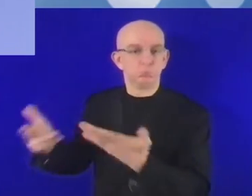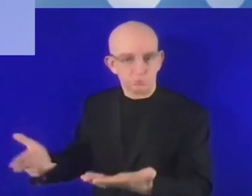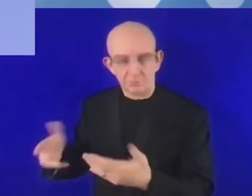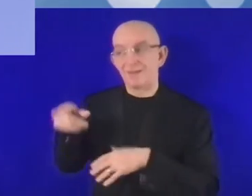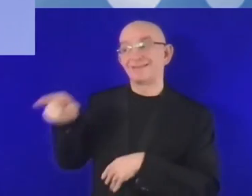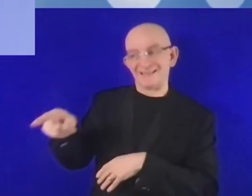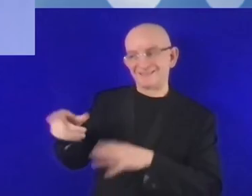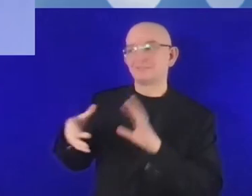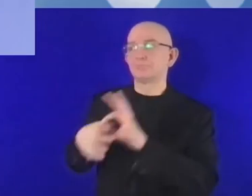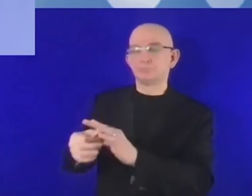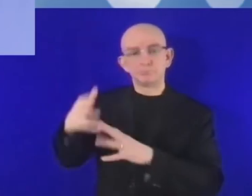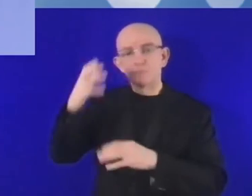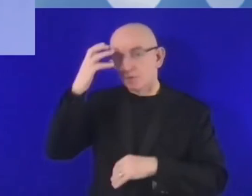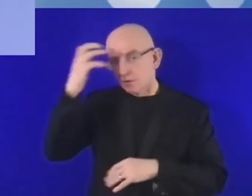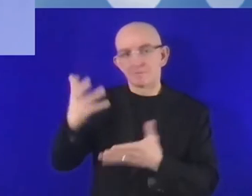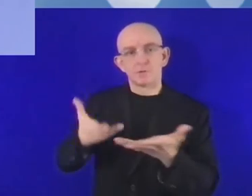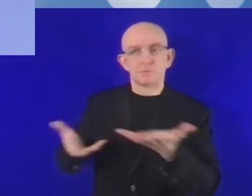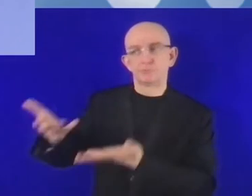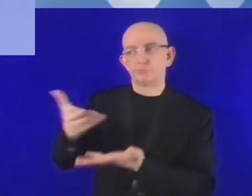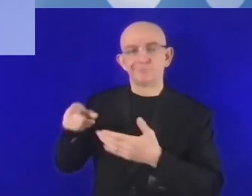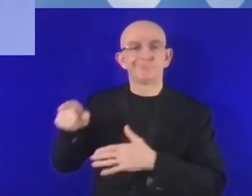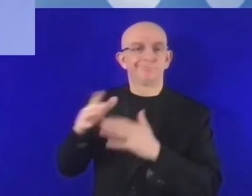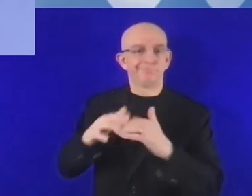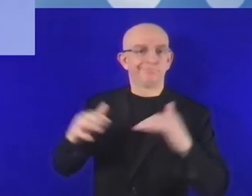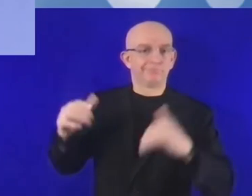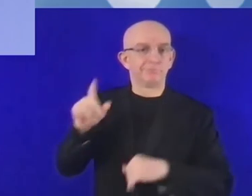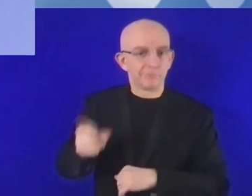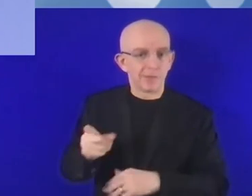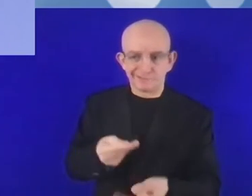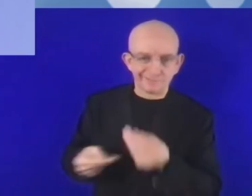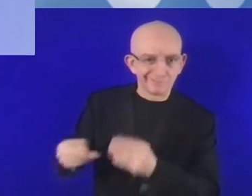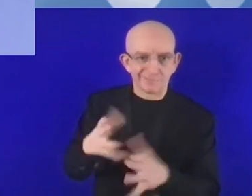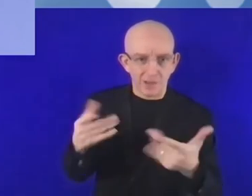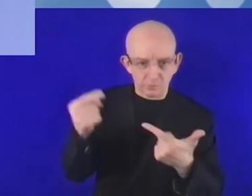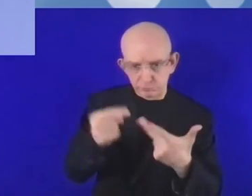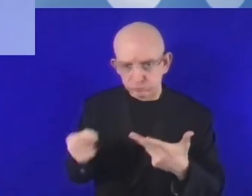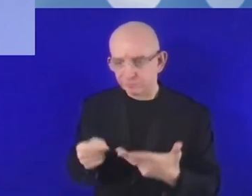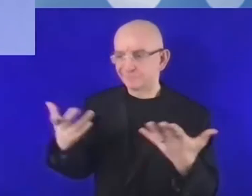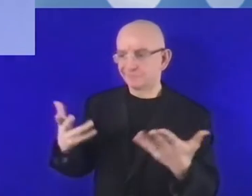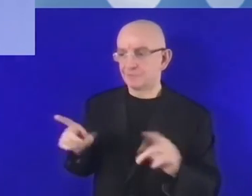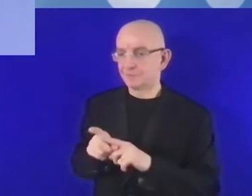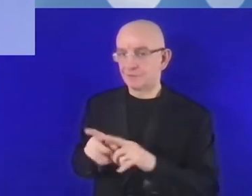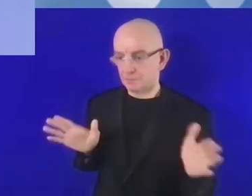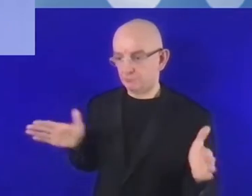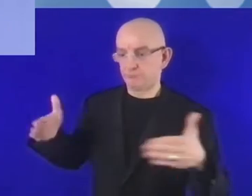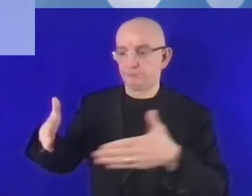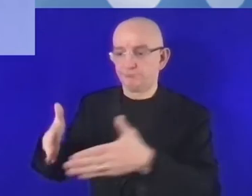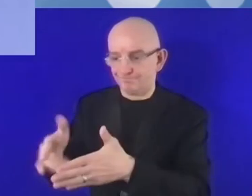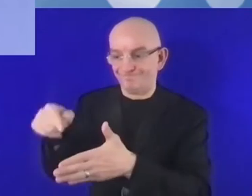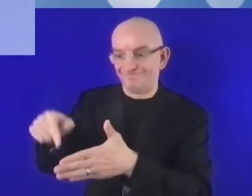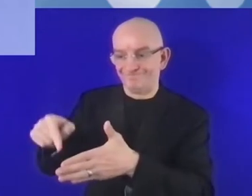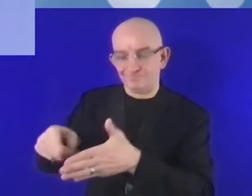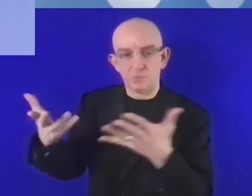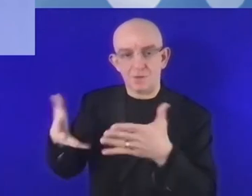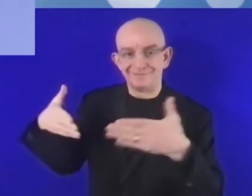startup and innovative businesses, the establishment of the innovation fund and its disbursement. So we need